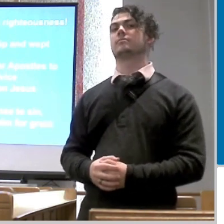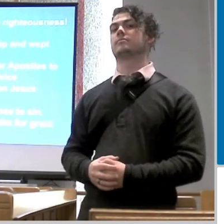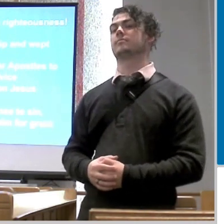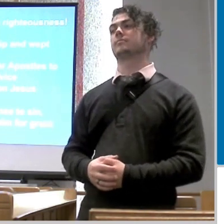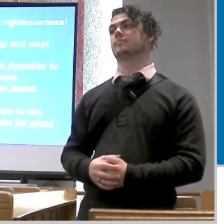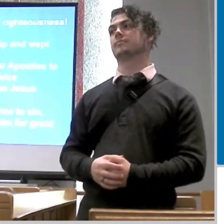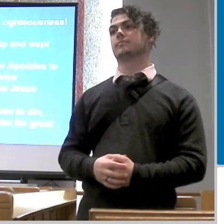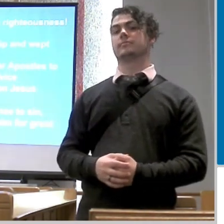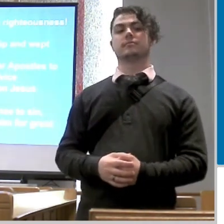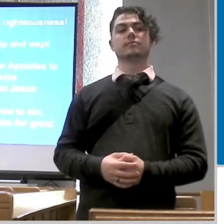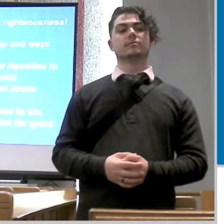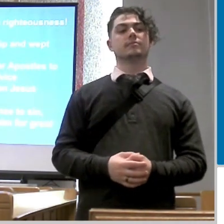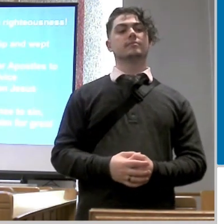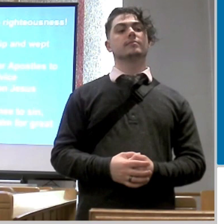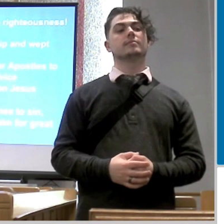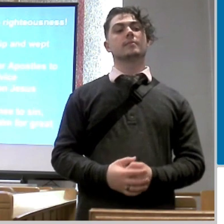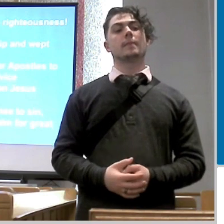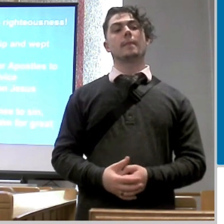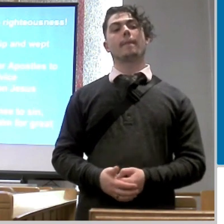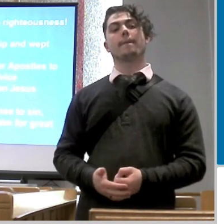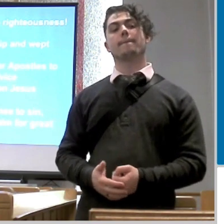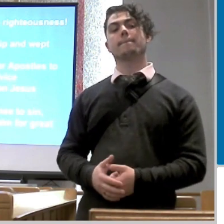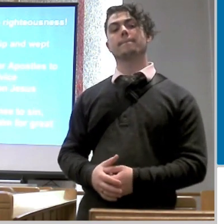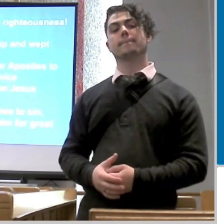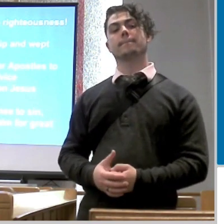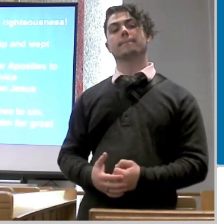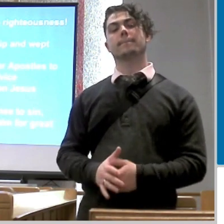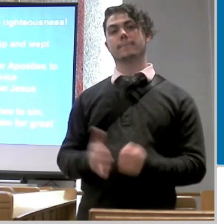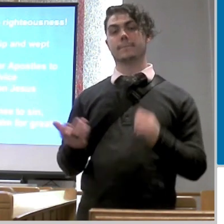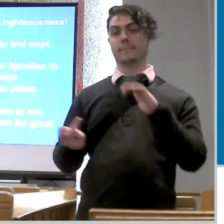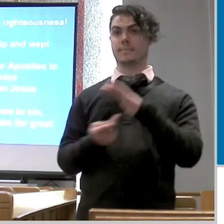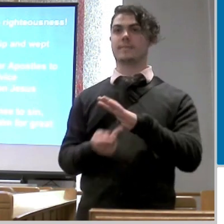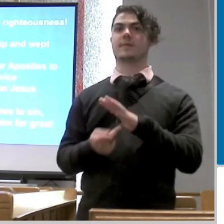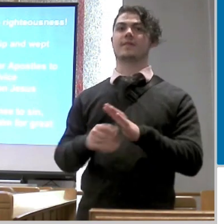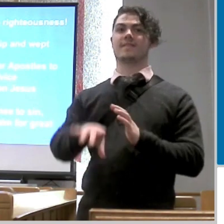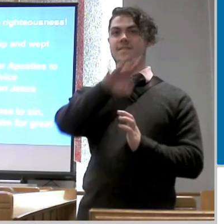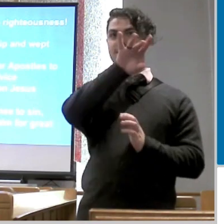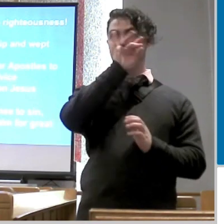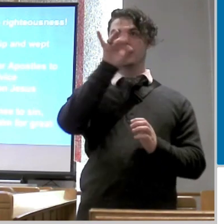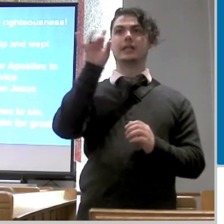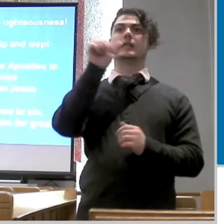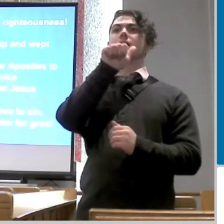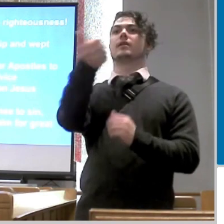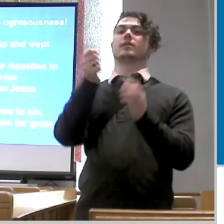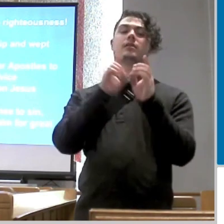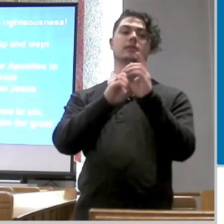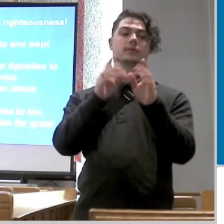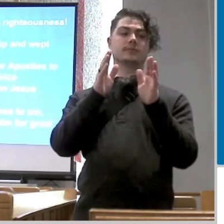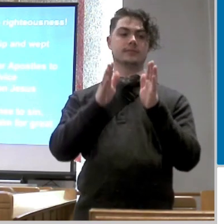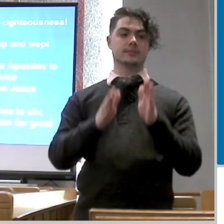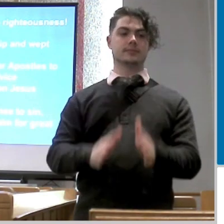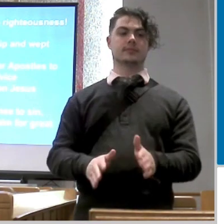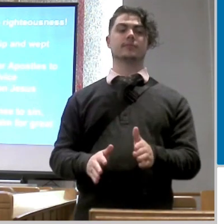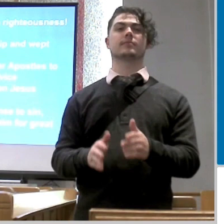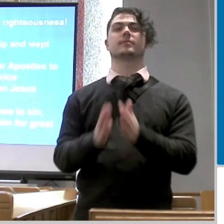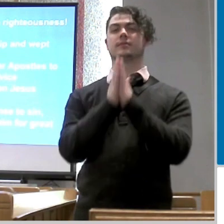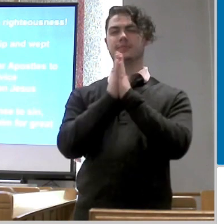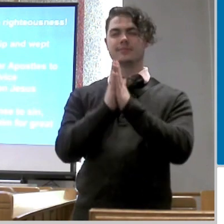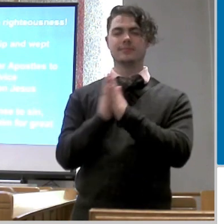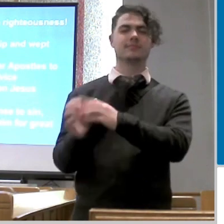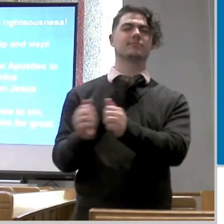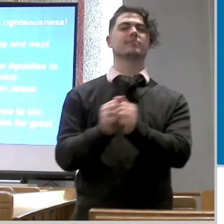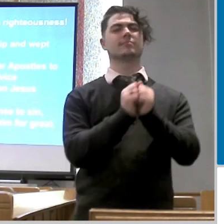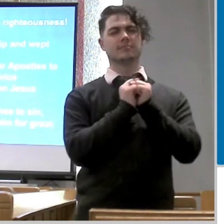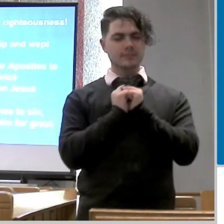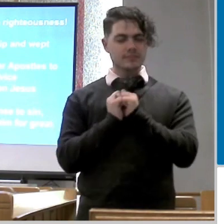what i know to be true from what we previously read he found the other apostles and i could only imagine that when he